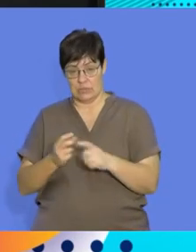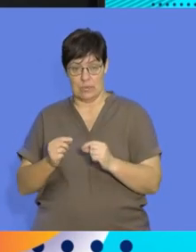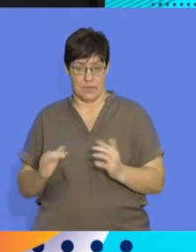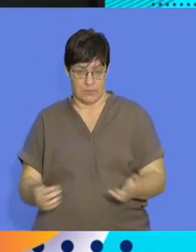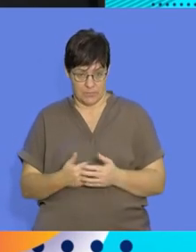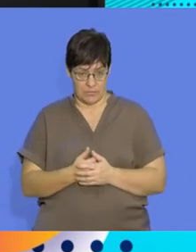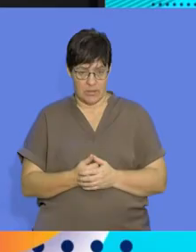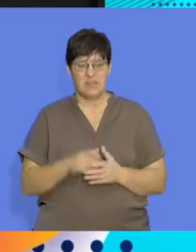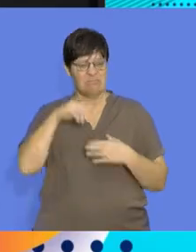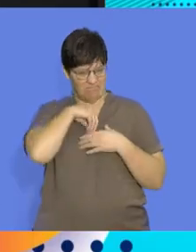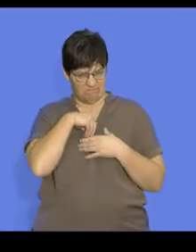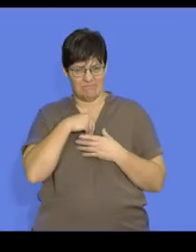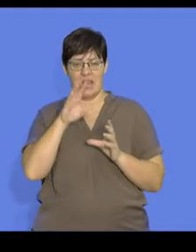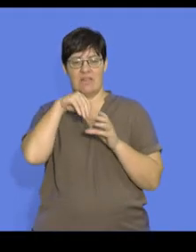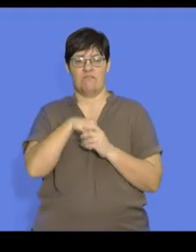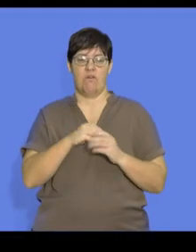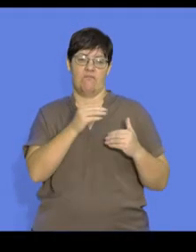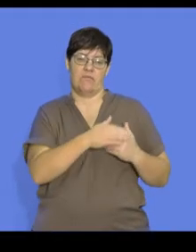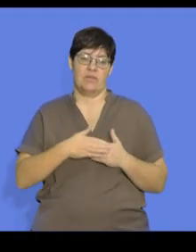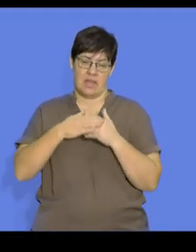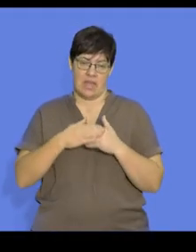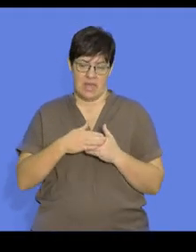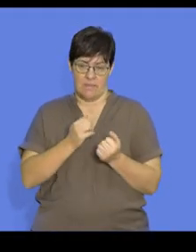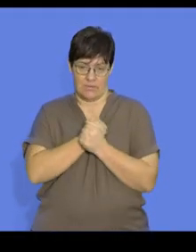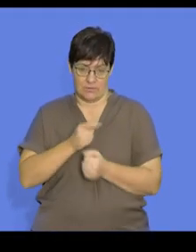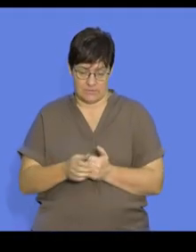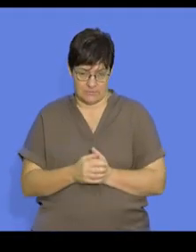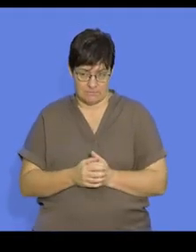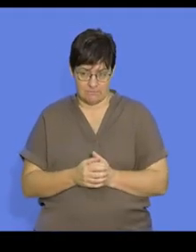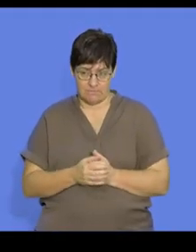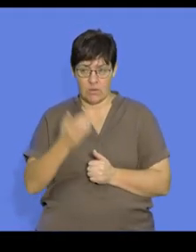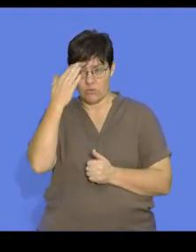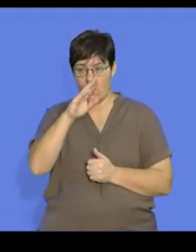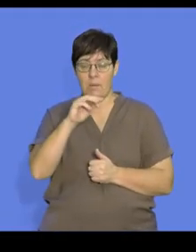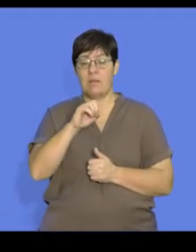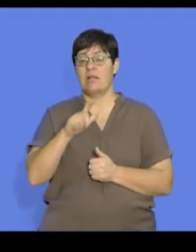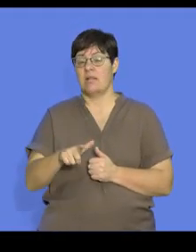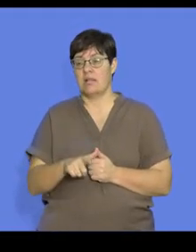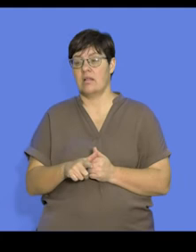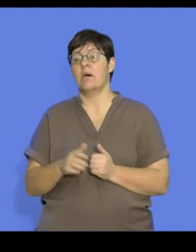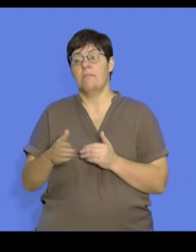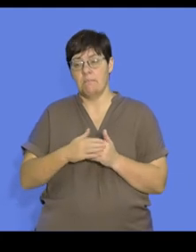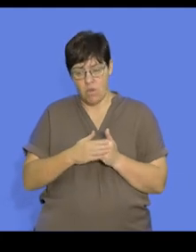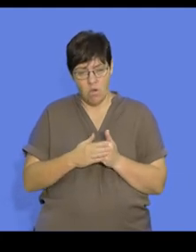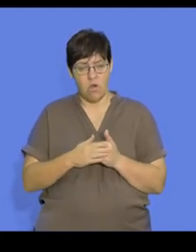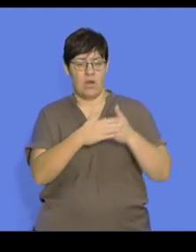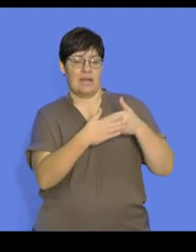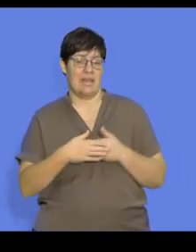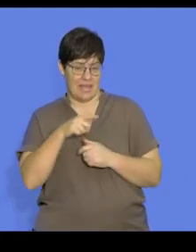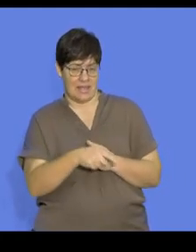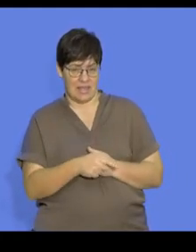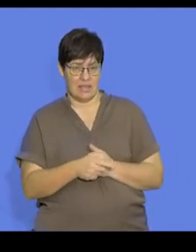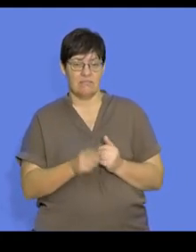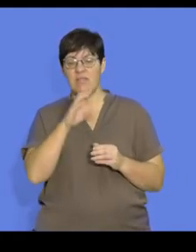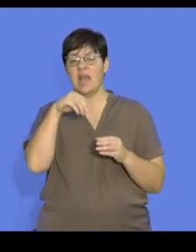behaviour that is seen as part of parental care. We know that mammals show extensive parental care and that